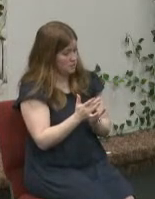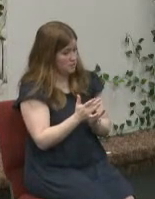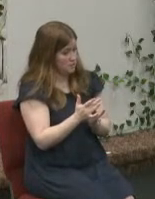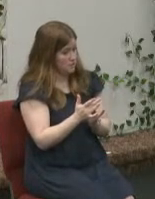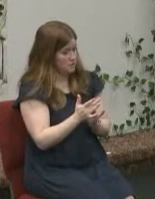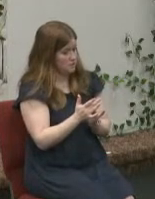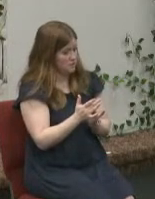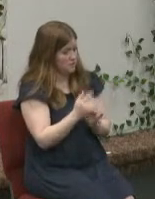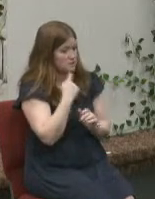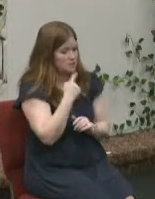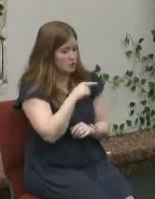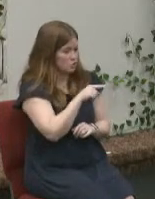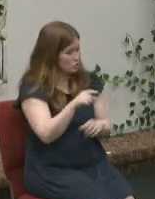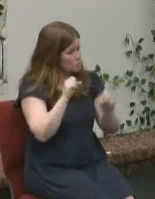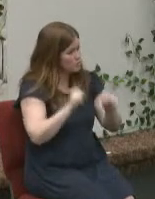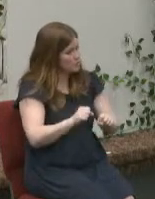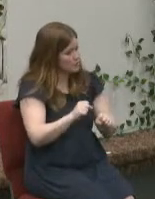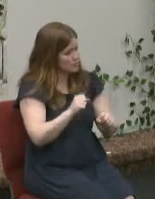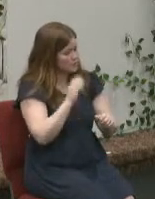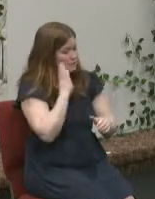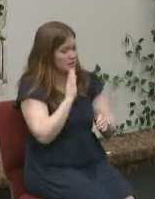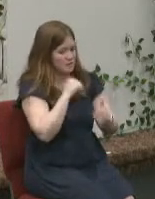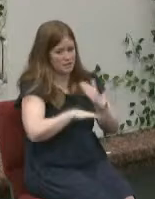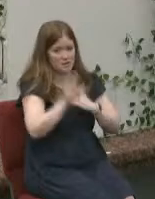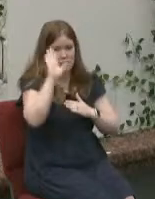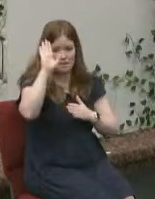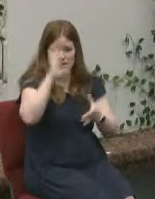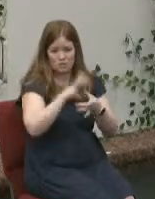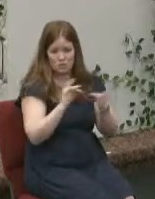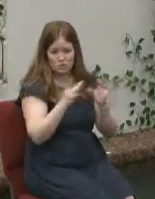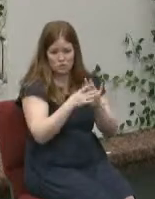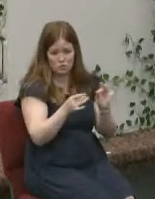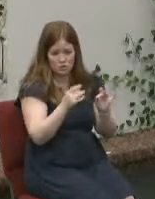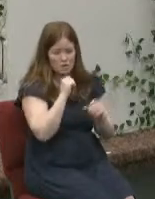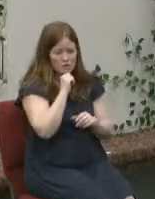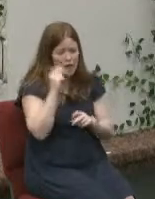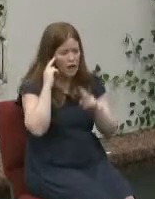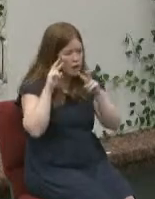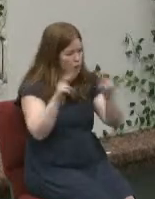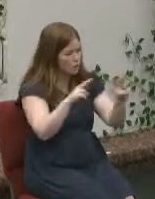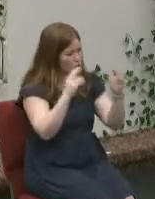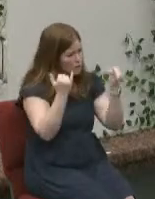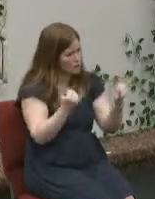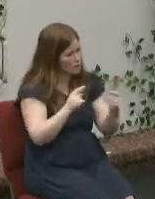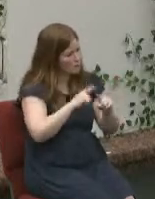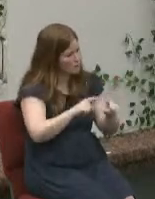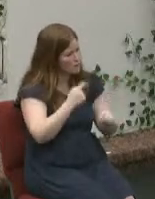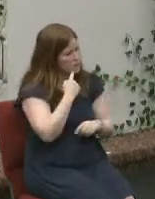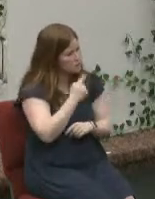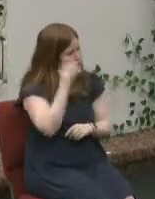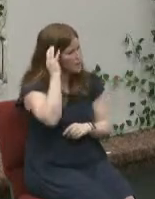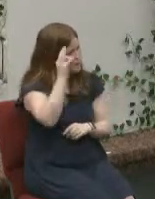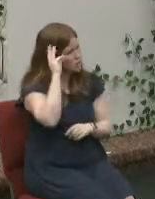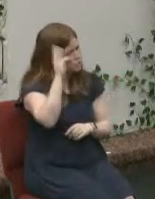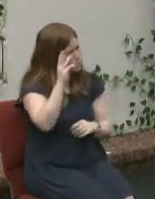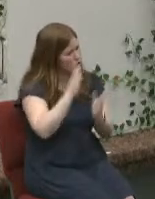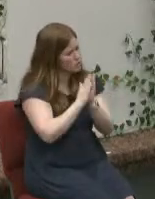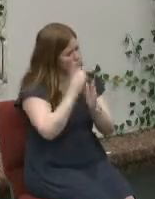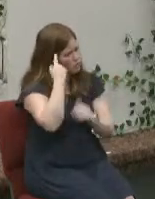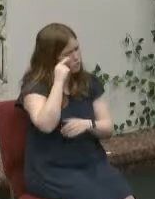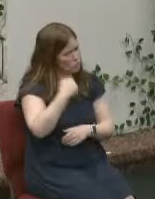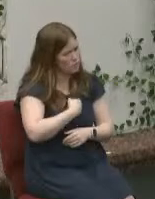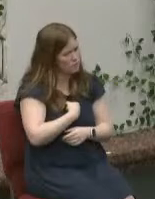you can be in my story with every head bowed and every eye closed and no one looking around would you say to pastor walker pray for me this morning